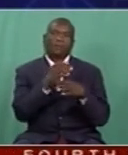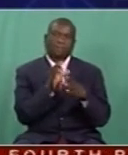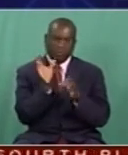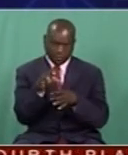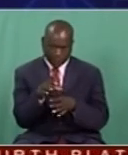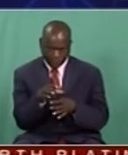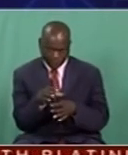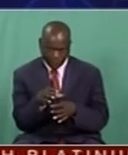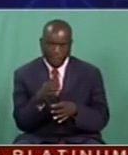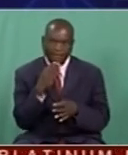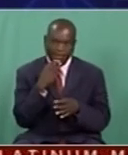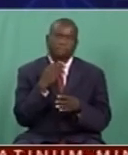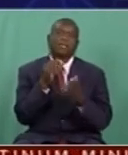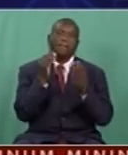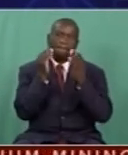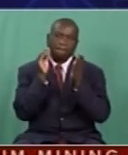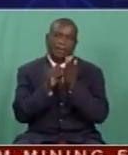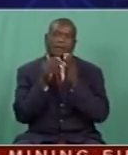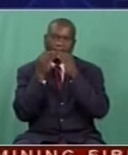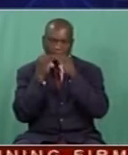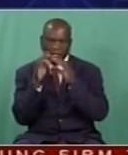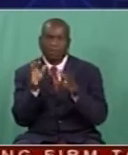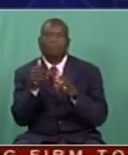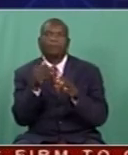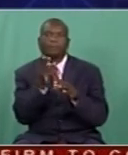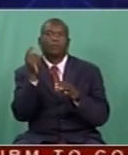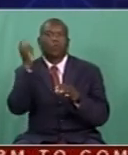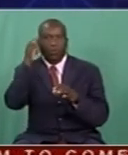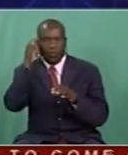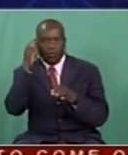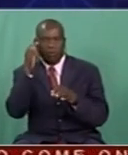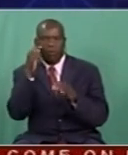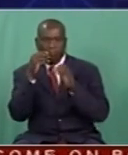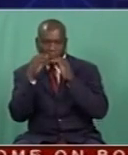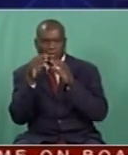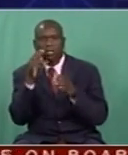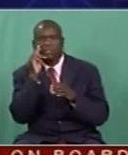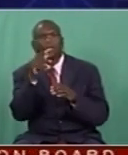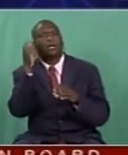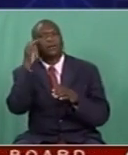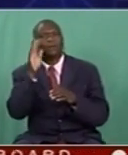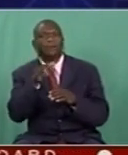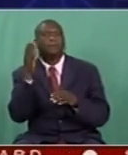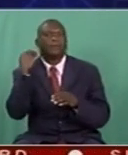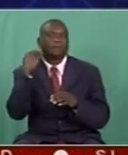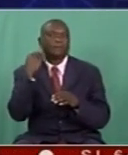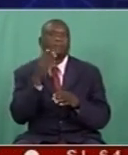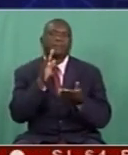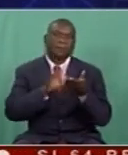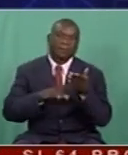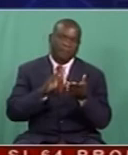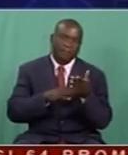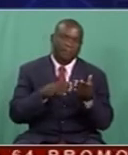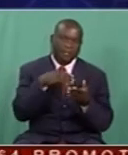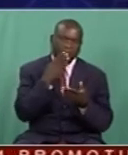when you now put out your brand out there and people now get to know about your brand, then they will actually latch on to your brand, and then they come forward and consume